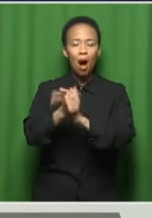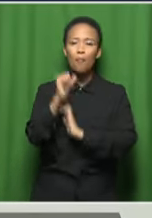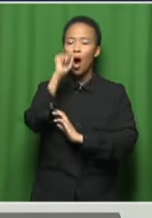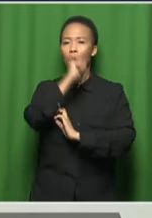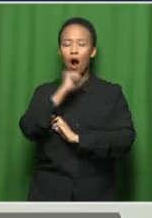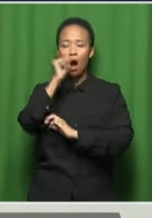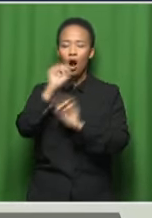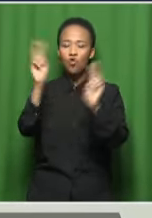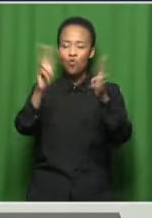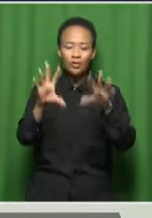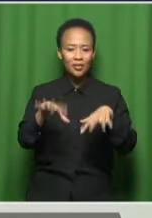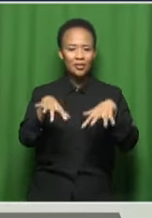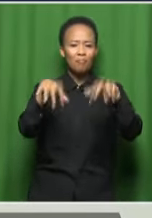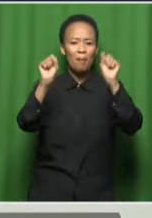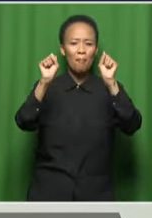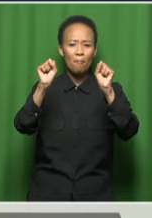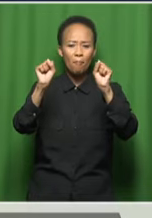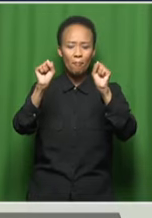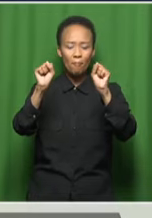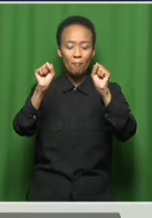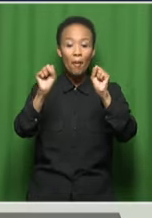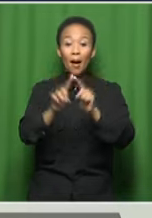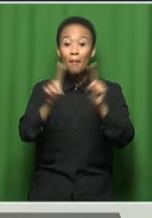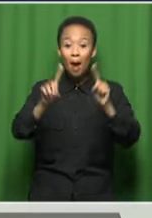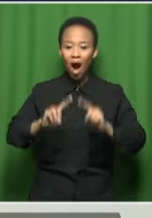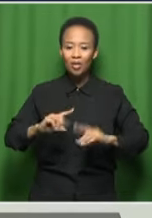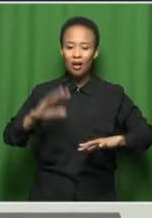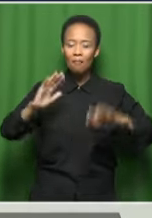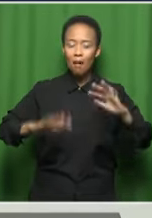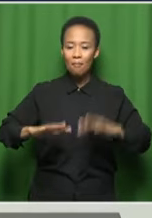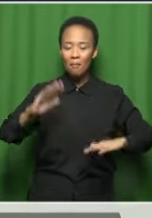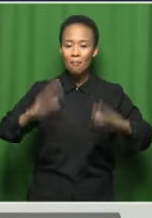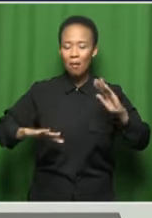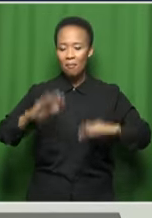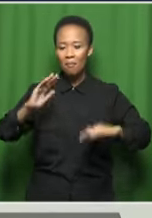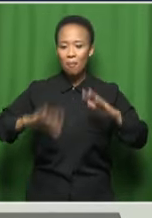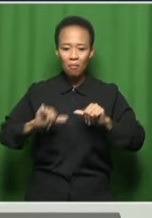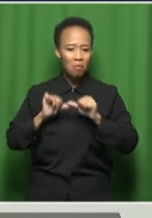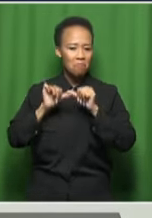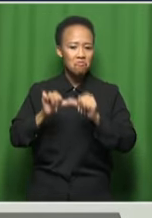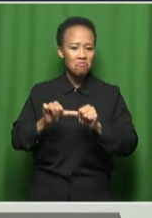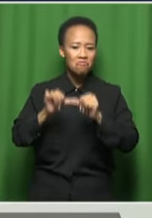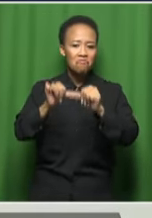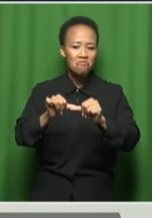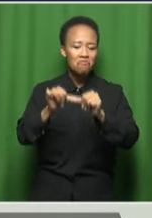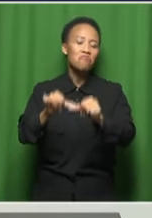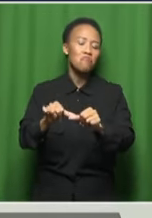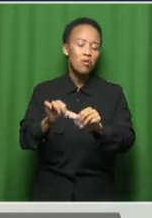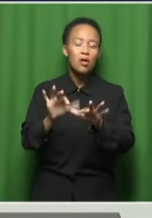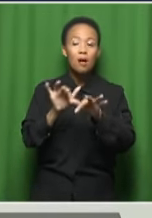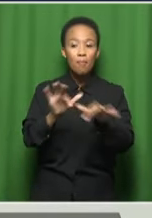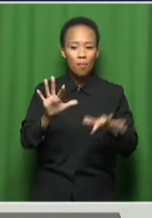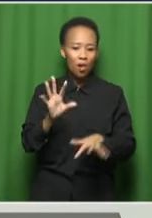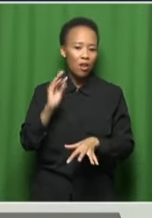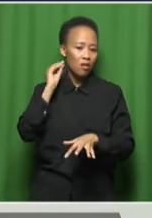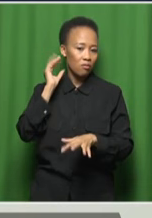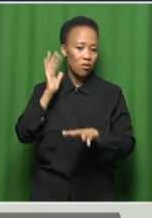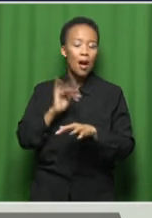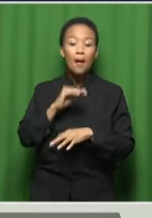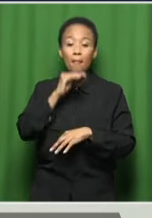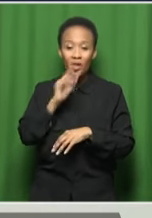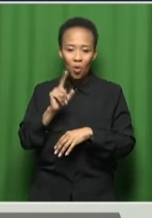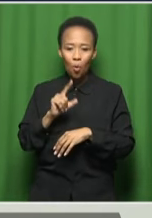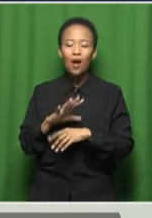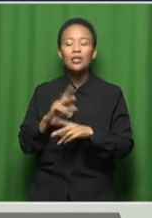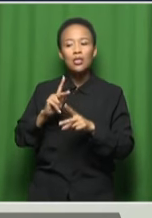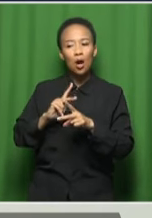it's entitled, the drummer keeps drumming. People are kept in the moment. So improvisation is key.